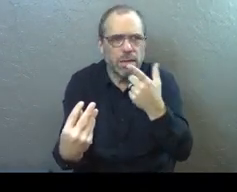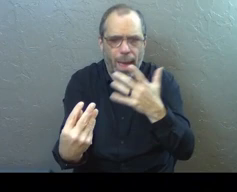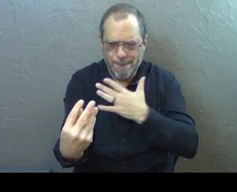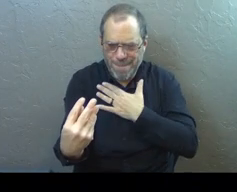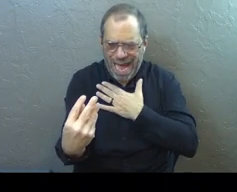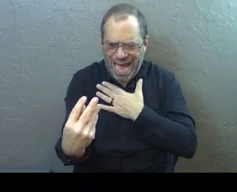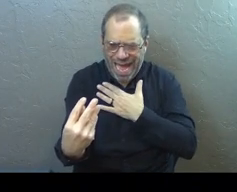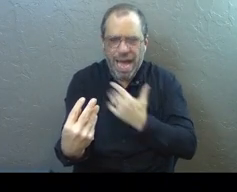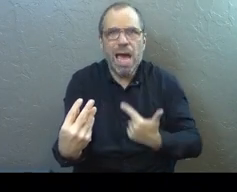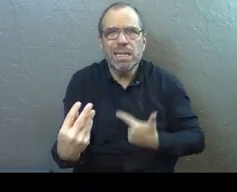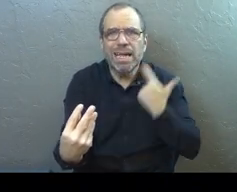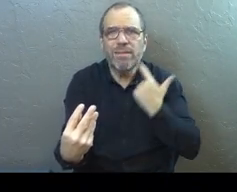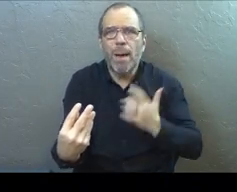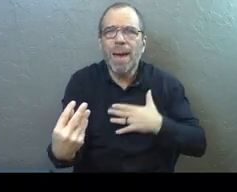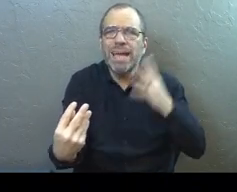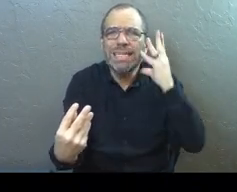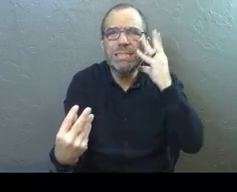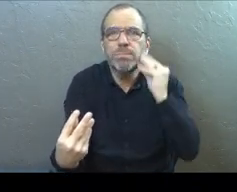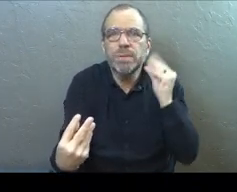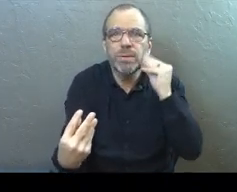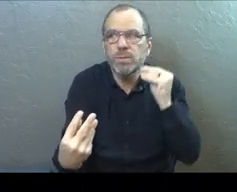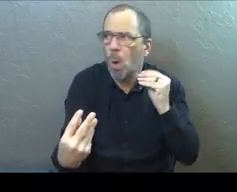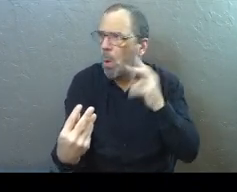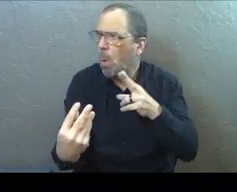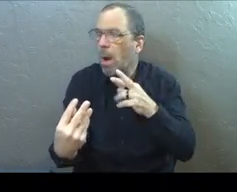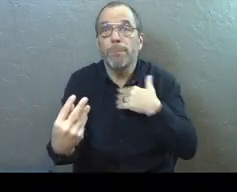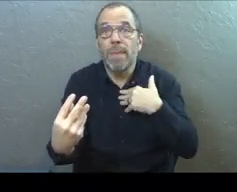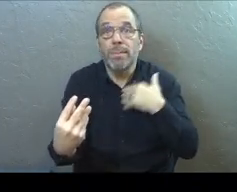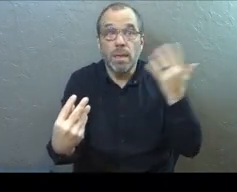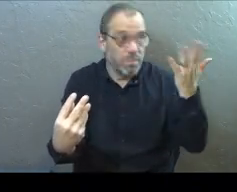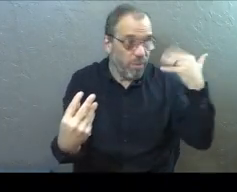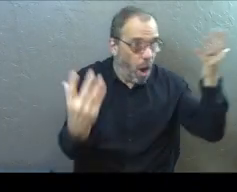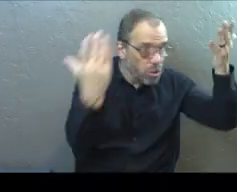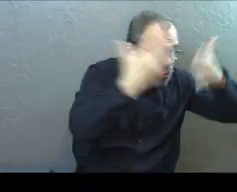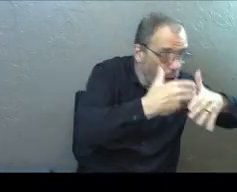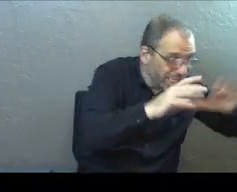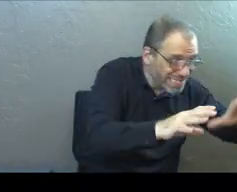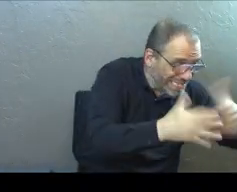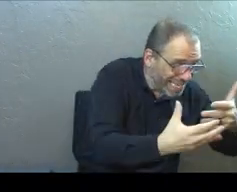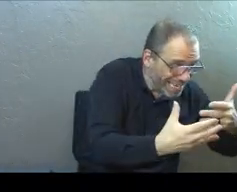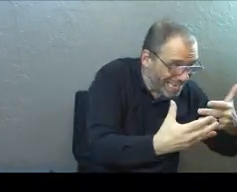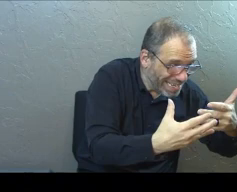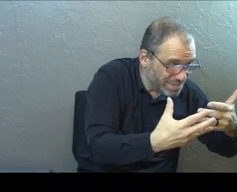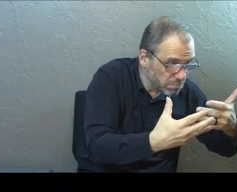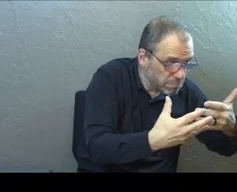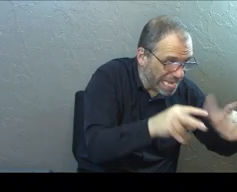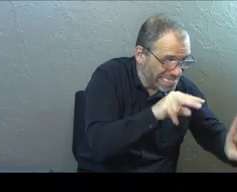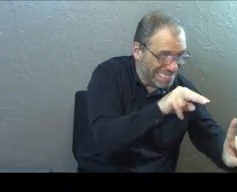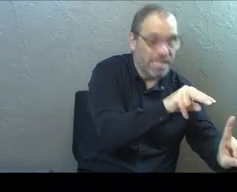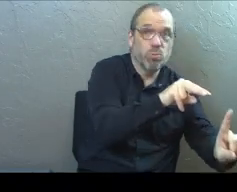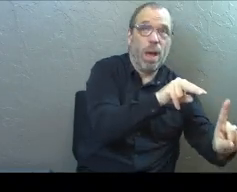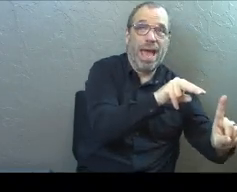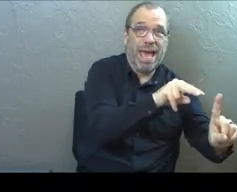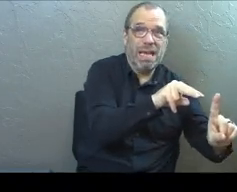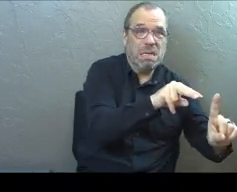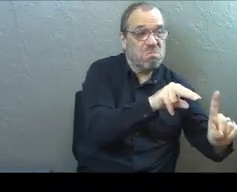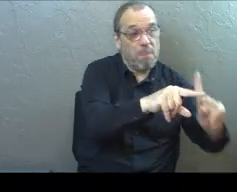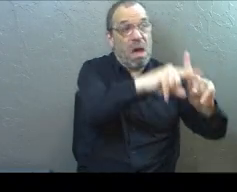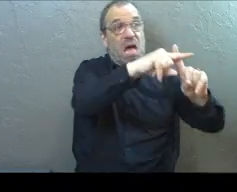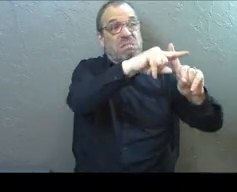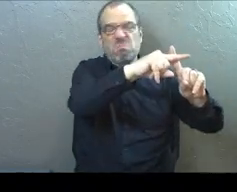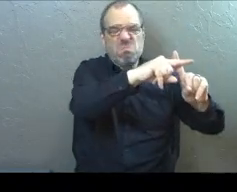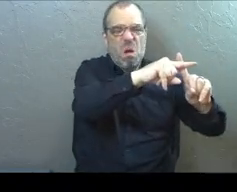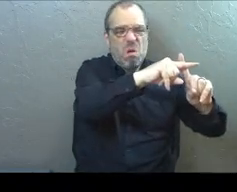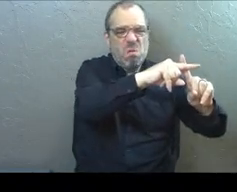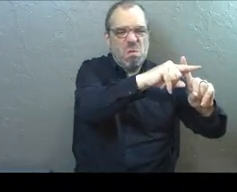my situations in. When maybe before when I was in darkness, the way I saw myself looked a certain way. Maybe it wasn't super positive